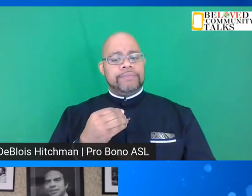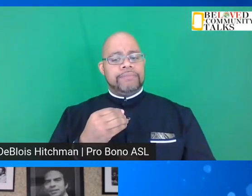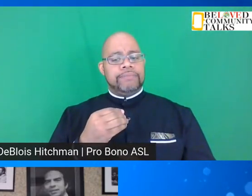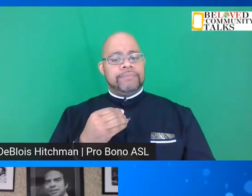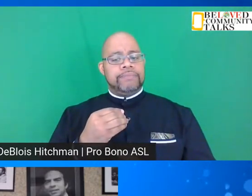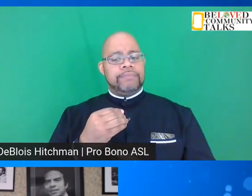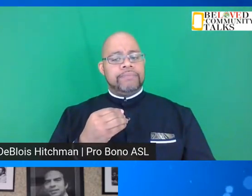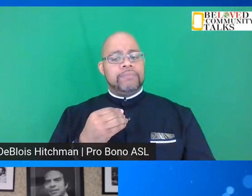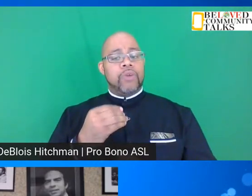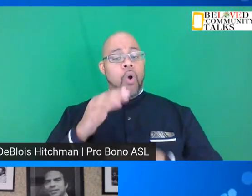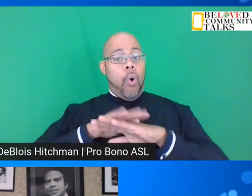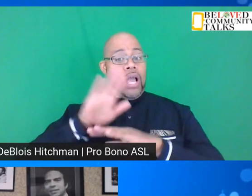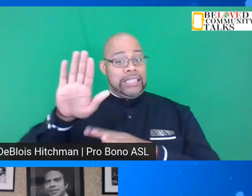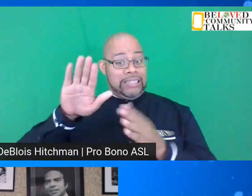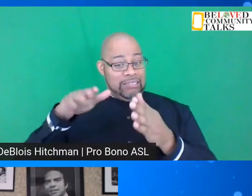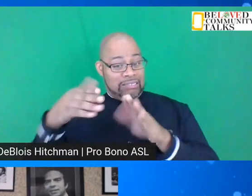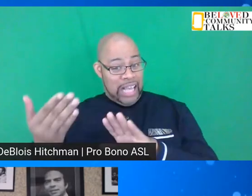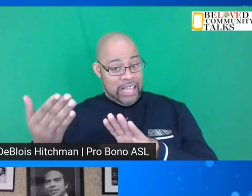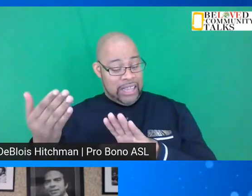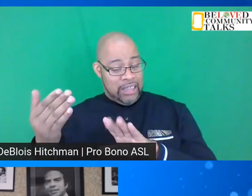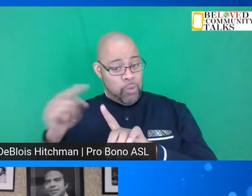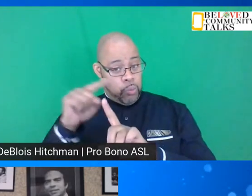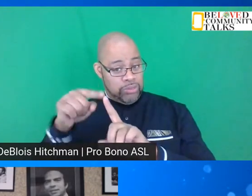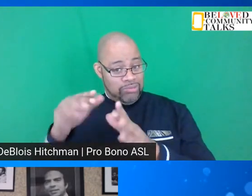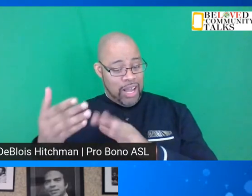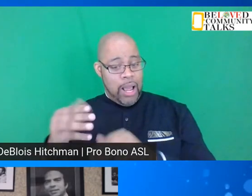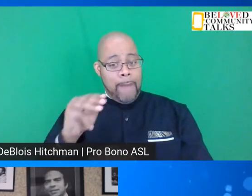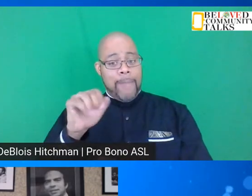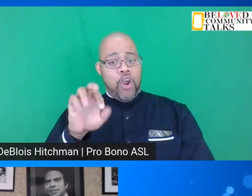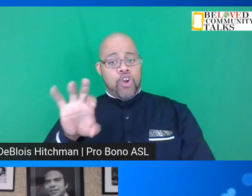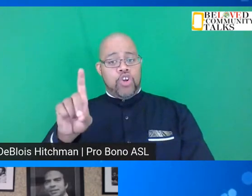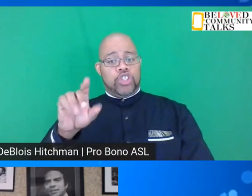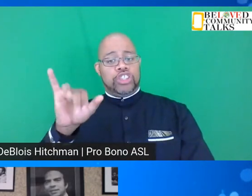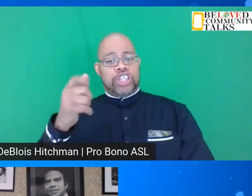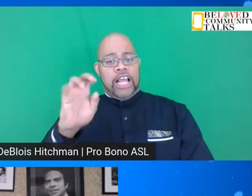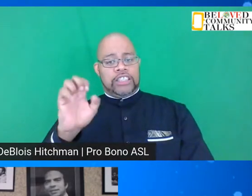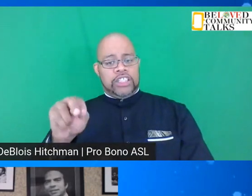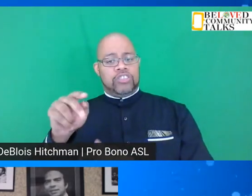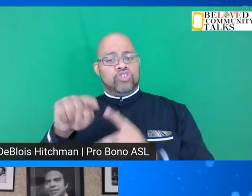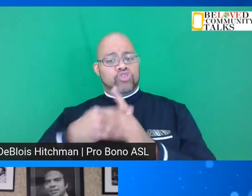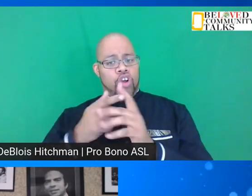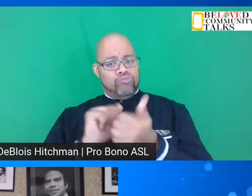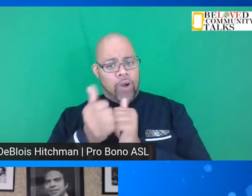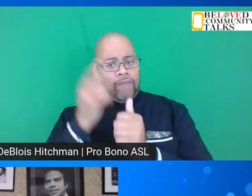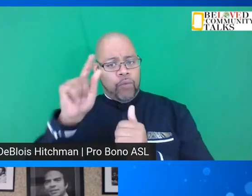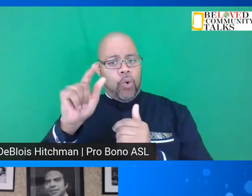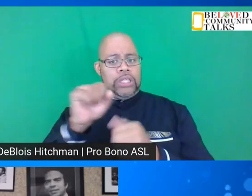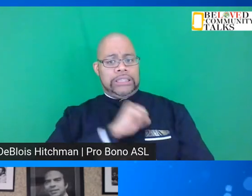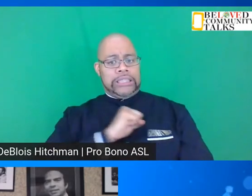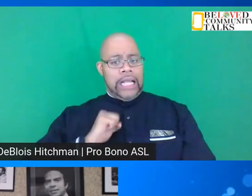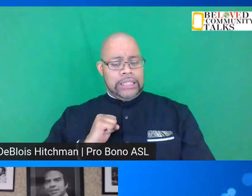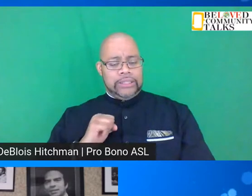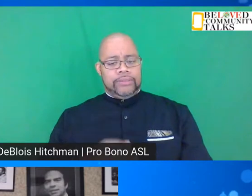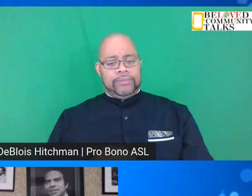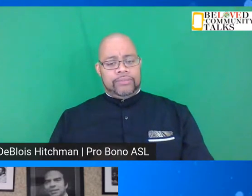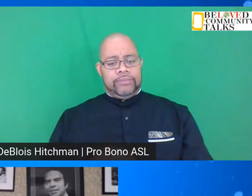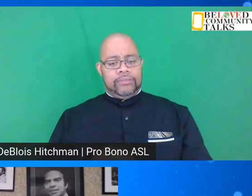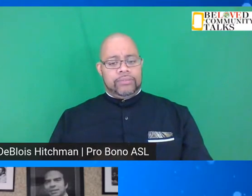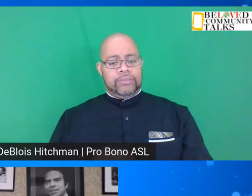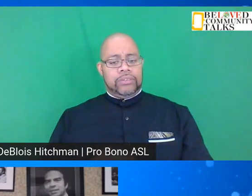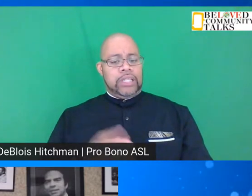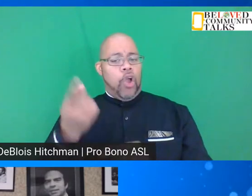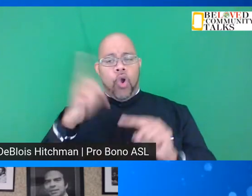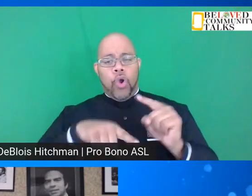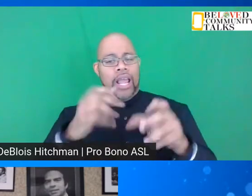on his death Maynard Jackson started running for the Senate. well he